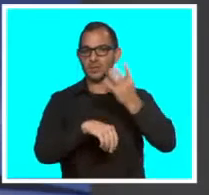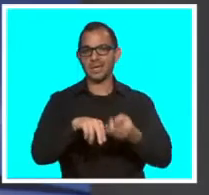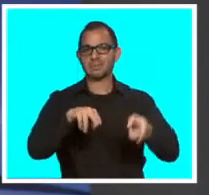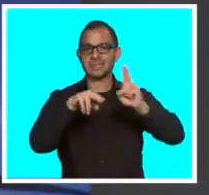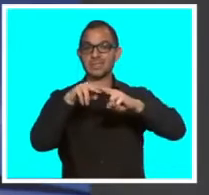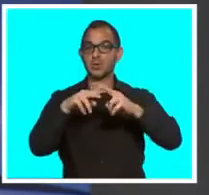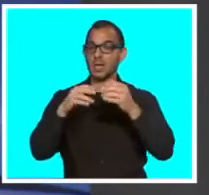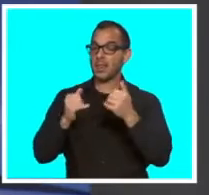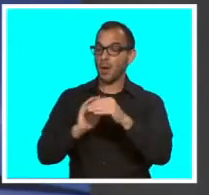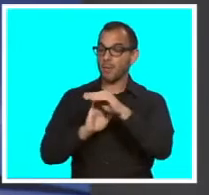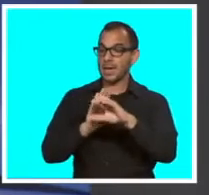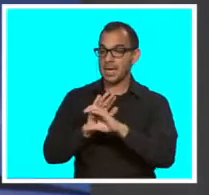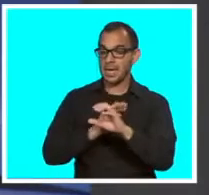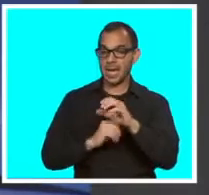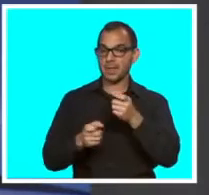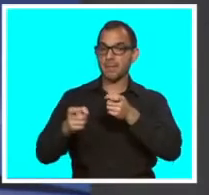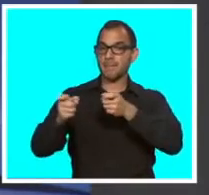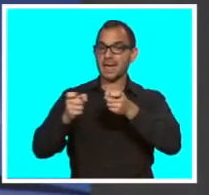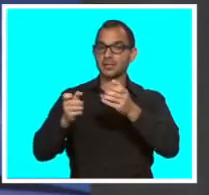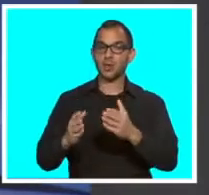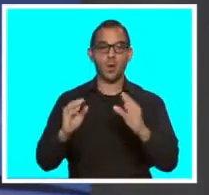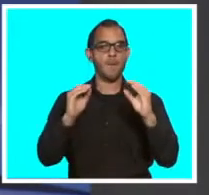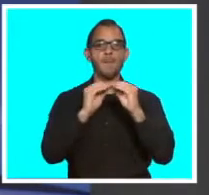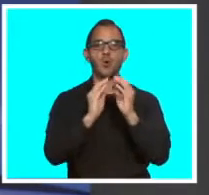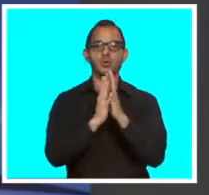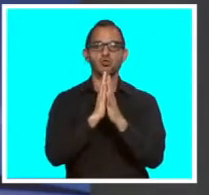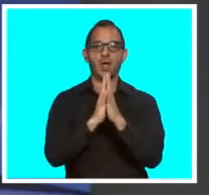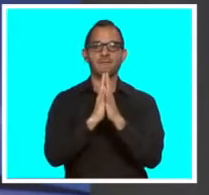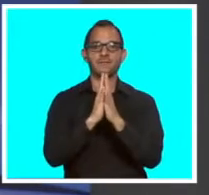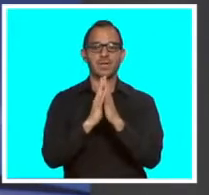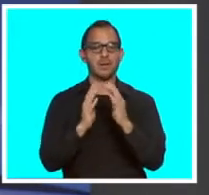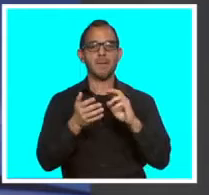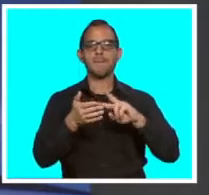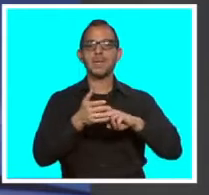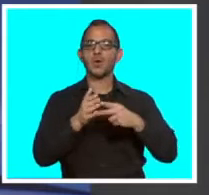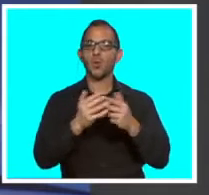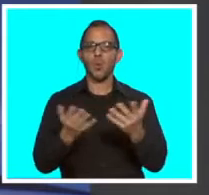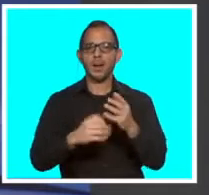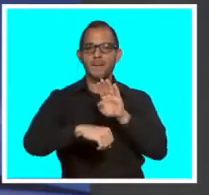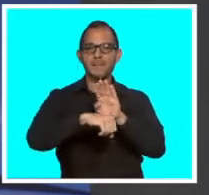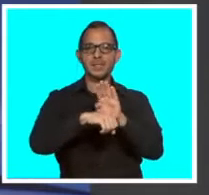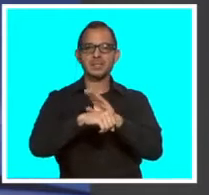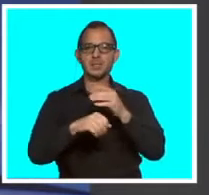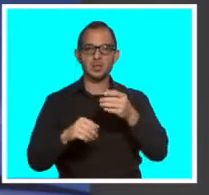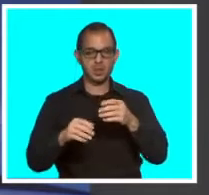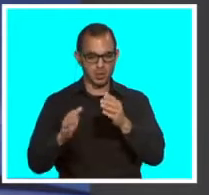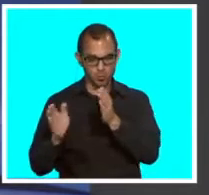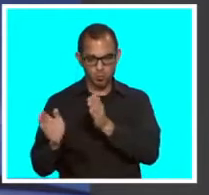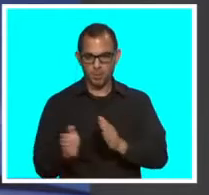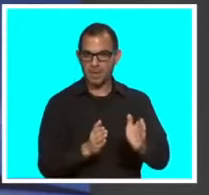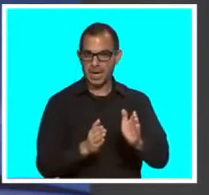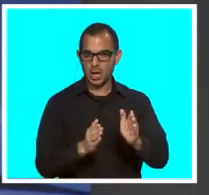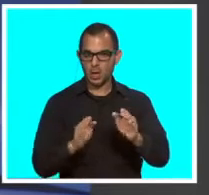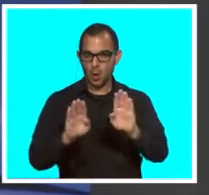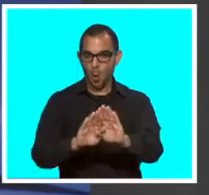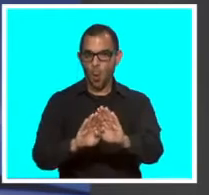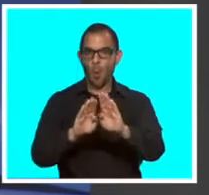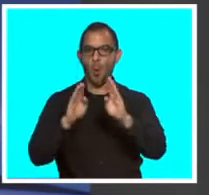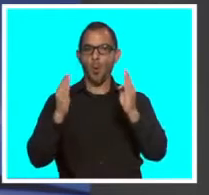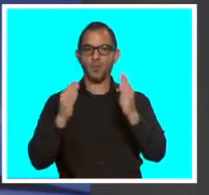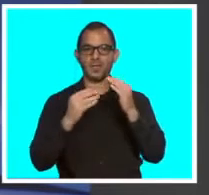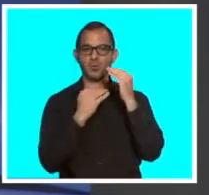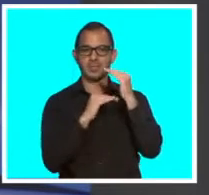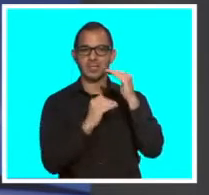Well, McAllen's city manager says more traffic may be an indication that businesses are preparing to reopen. Certain restrictions will be